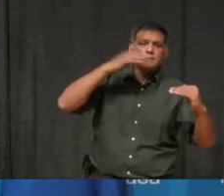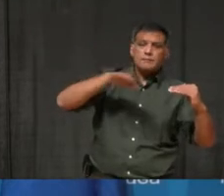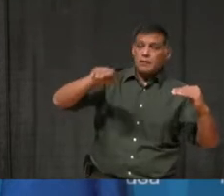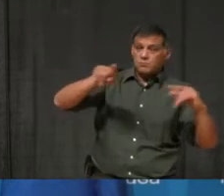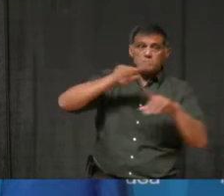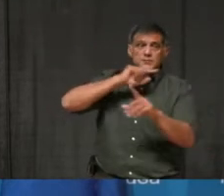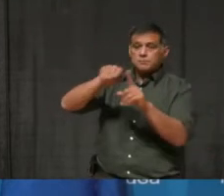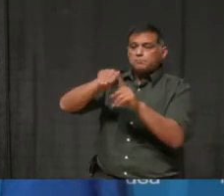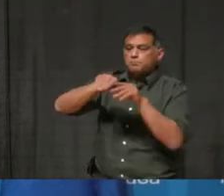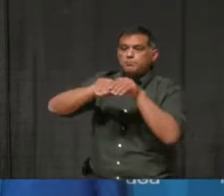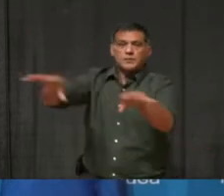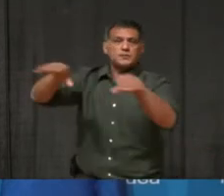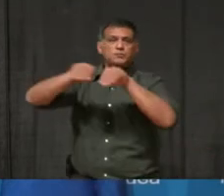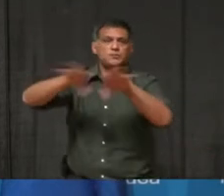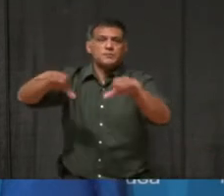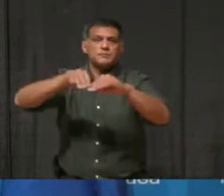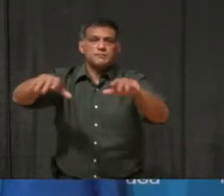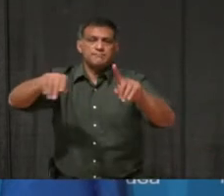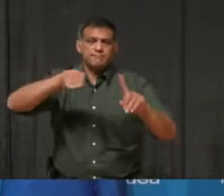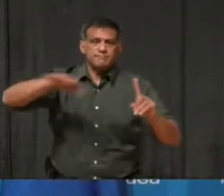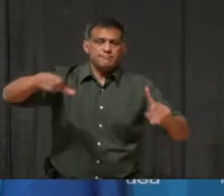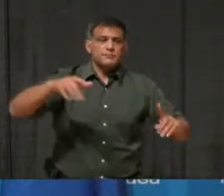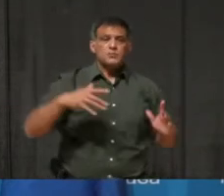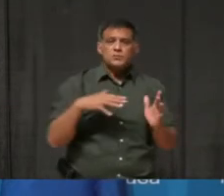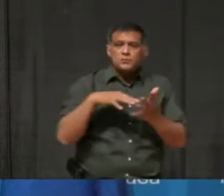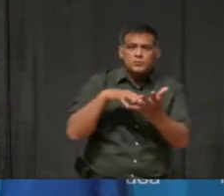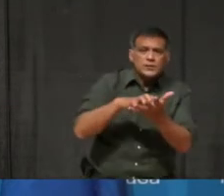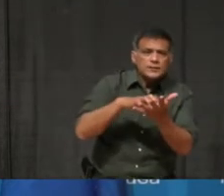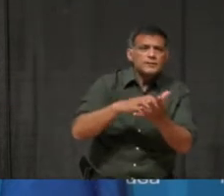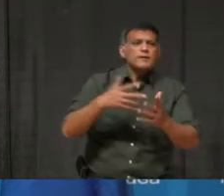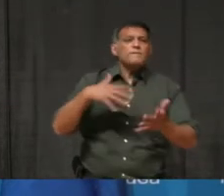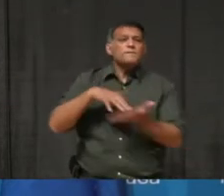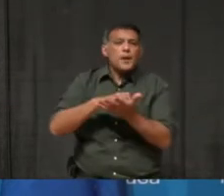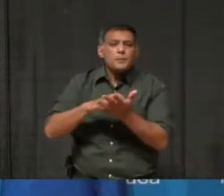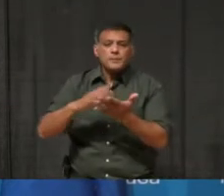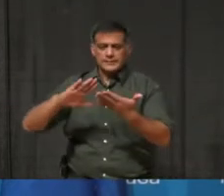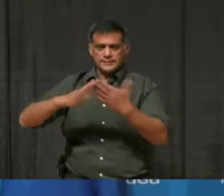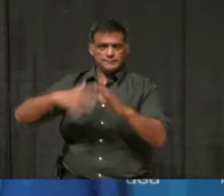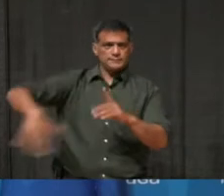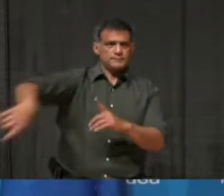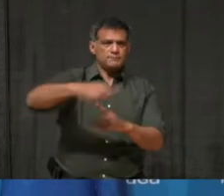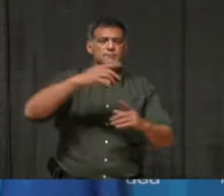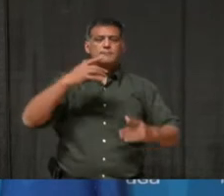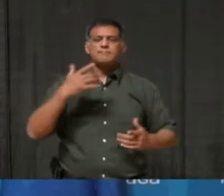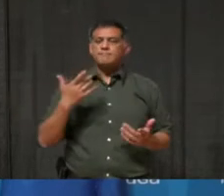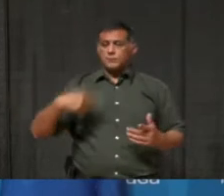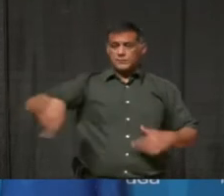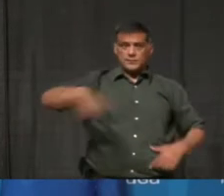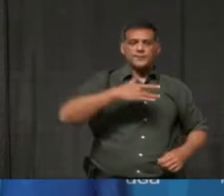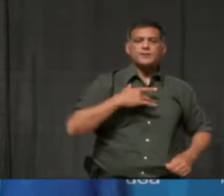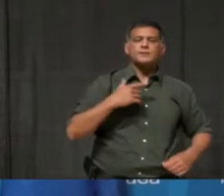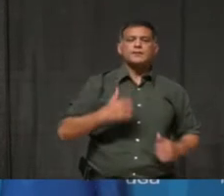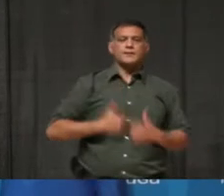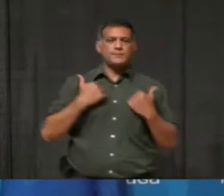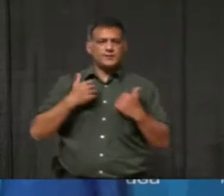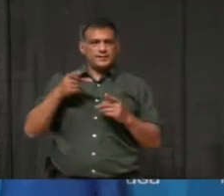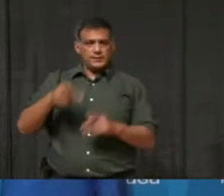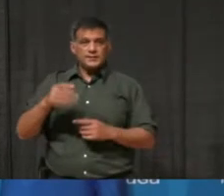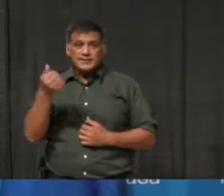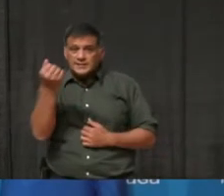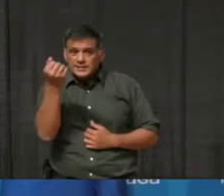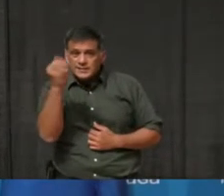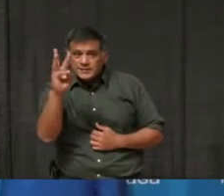vulnerable communities – our residents in congregate settings. Sixteen of our long-term care homes are now in outbreak,